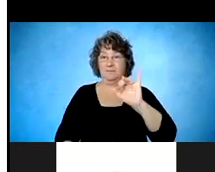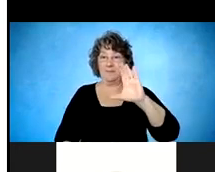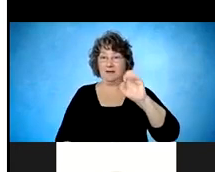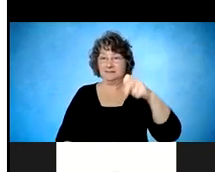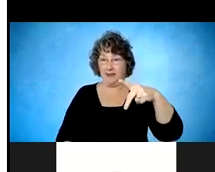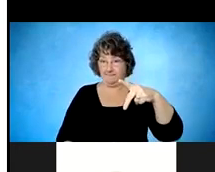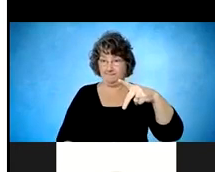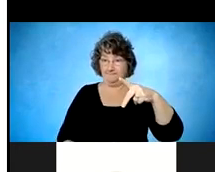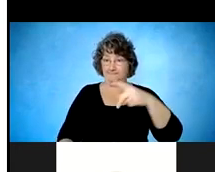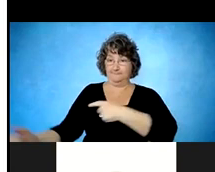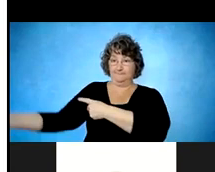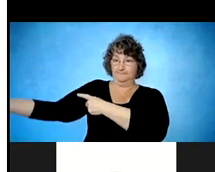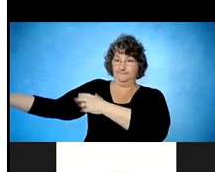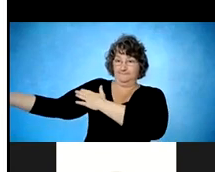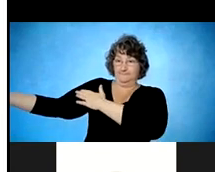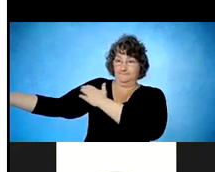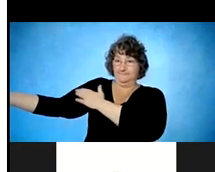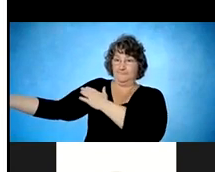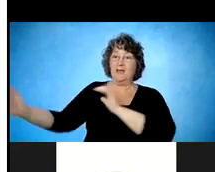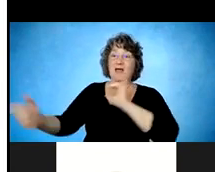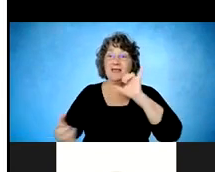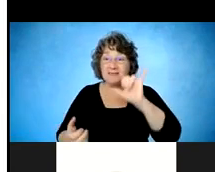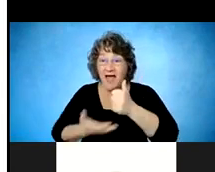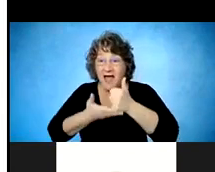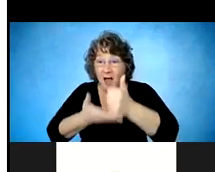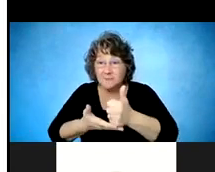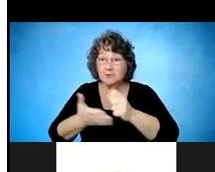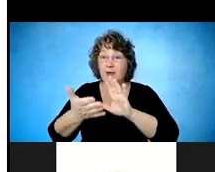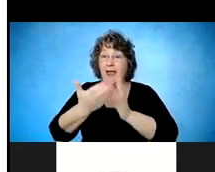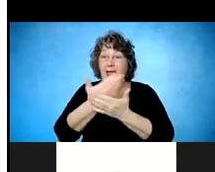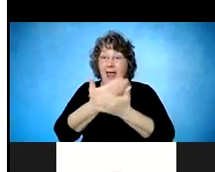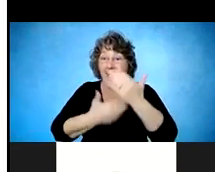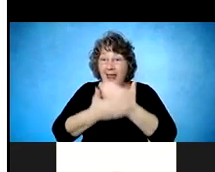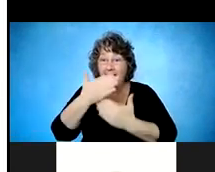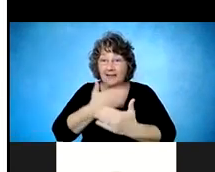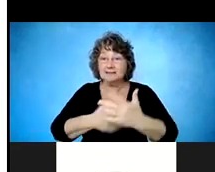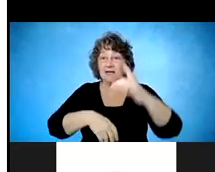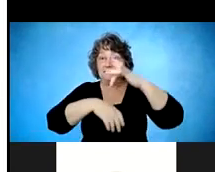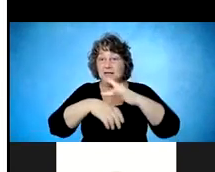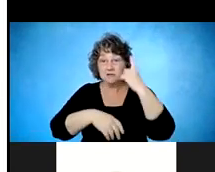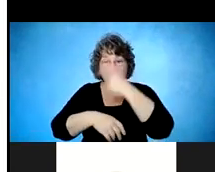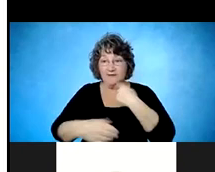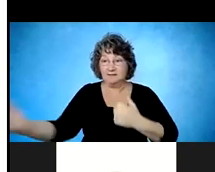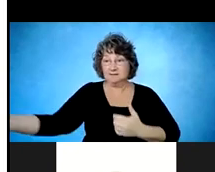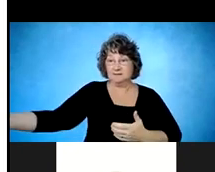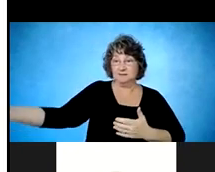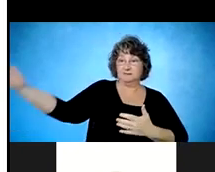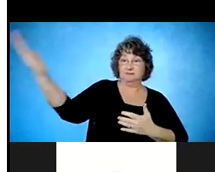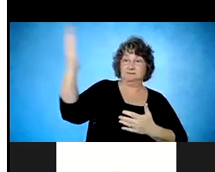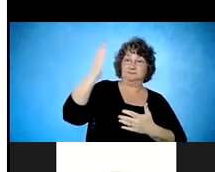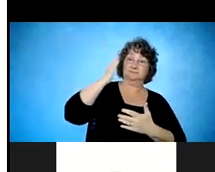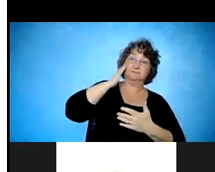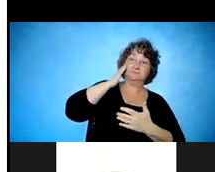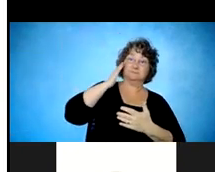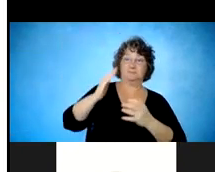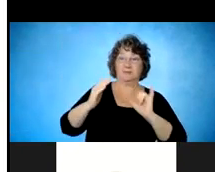you to bring your hands to your face so people can start to do things for themselves. Your hands